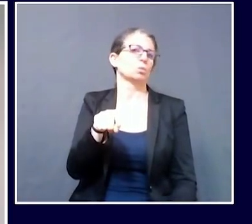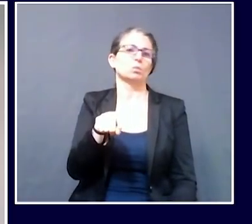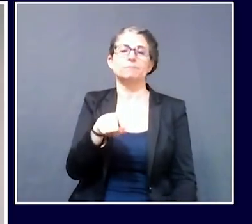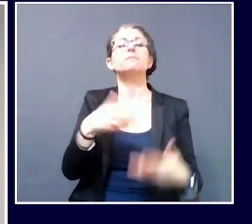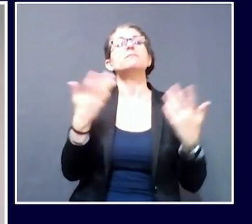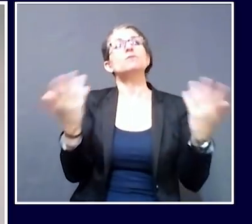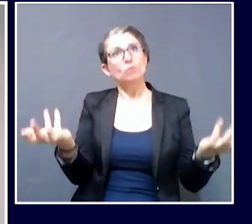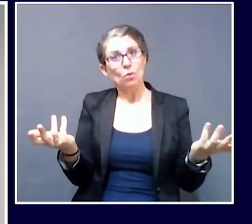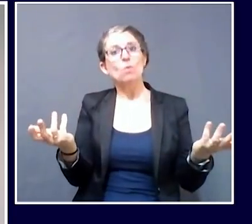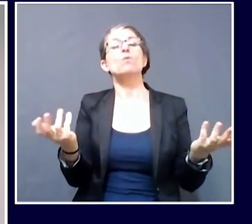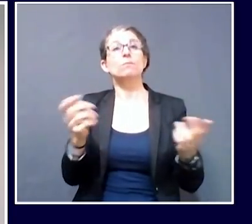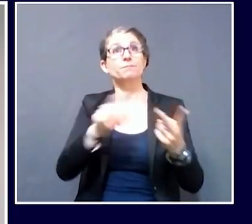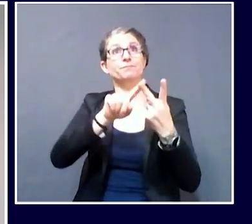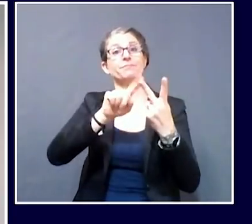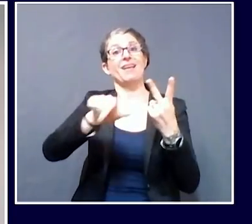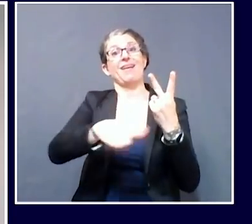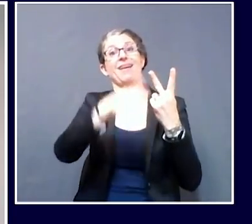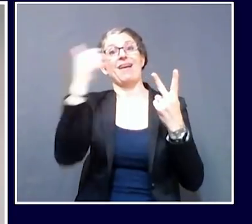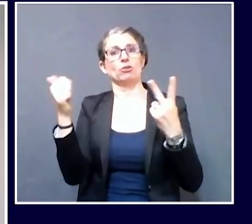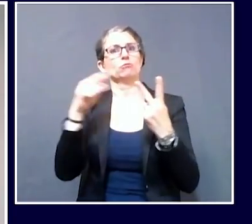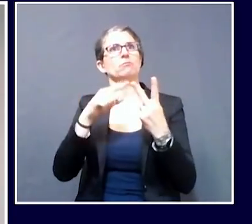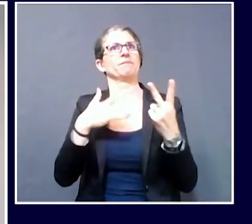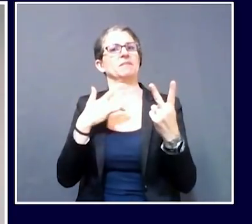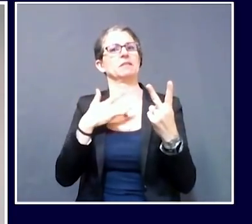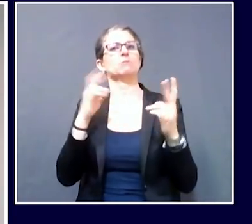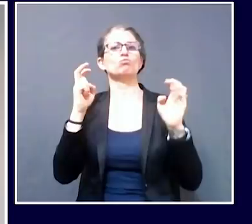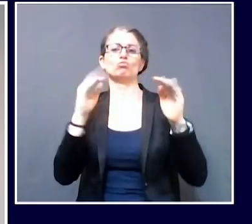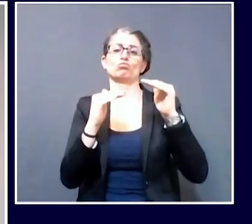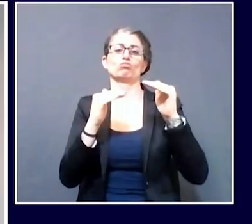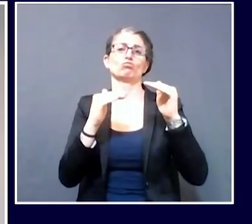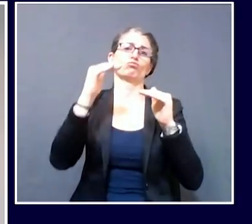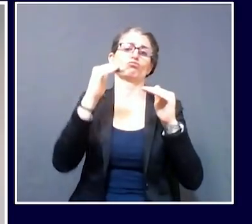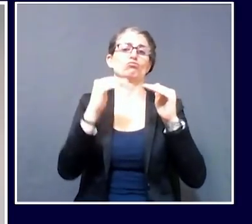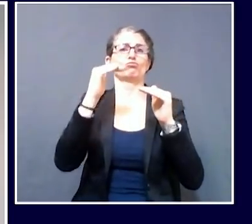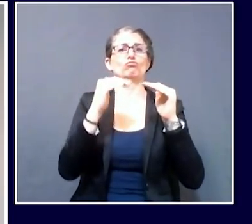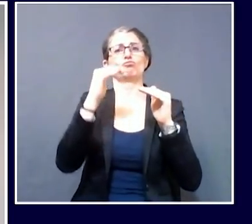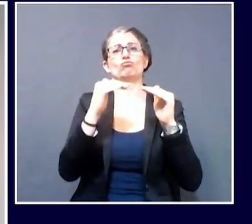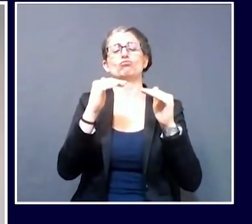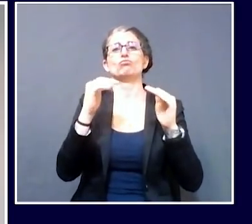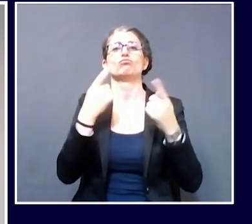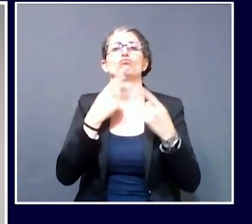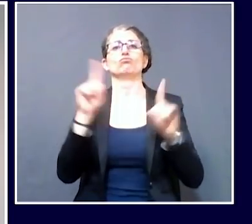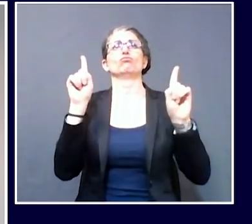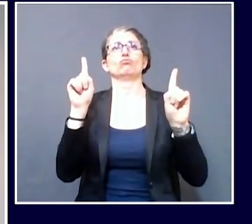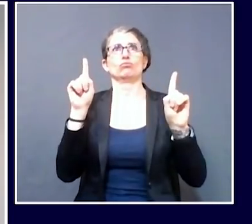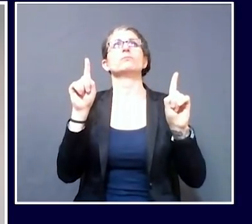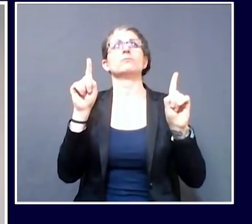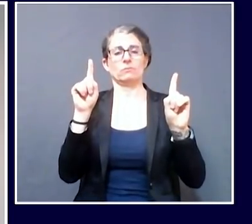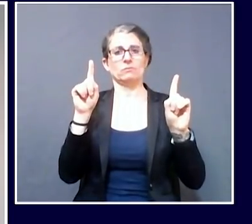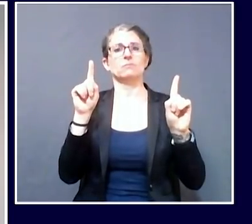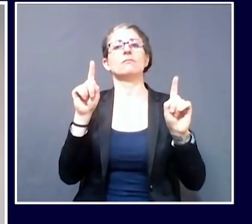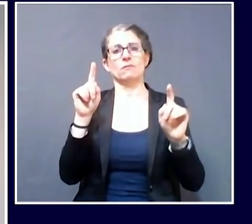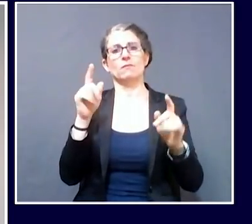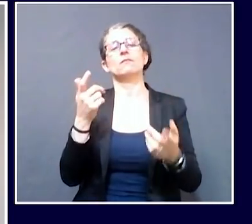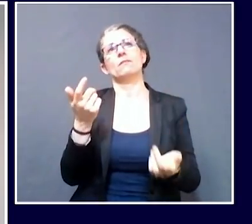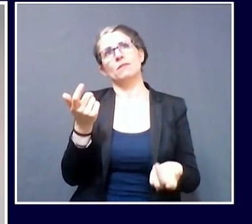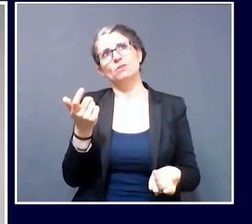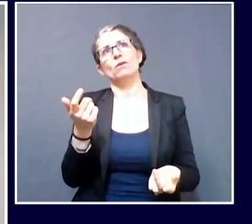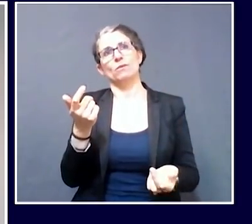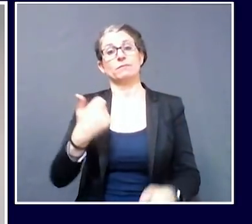be as effective or almost as effective as the nasal pharyngeal technique. The self-swabbing